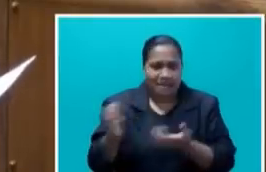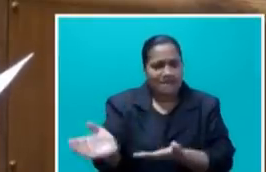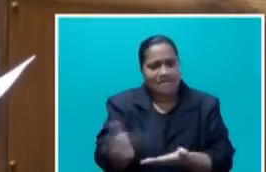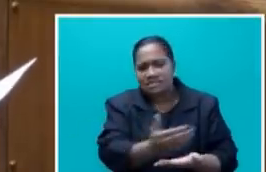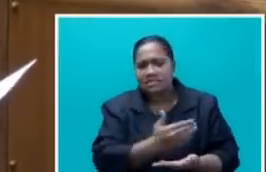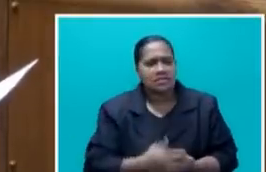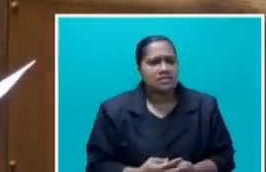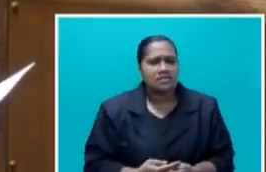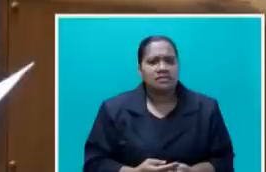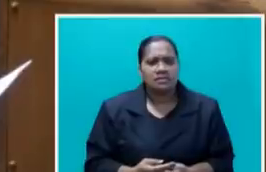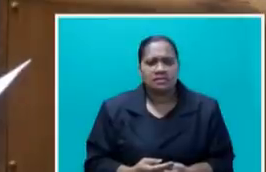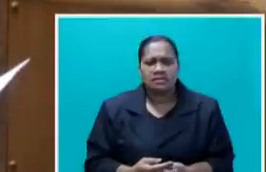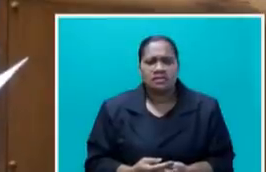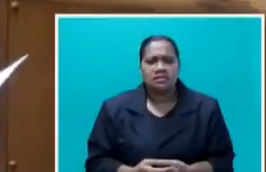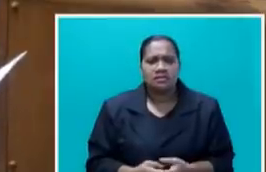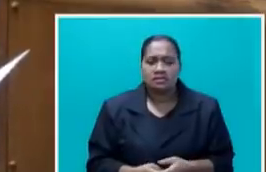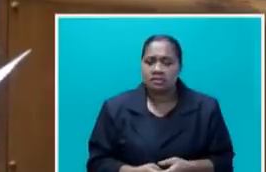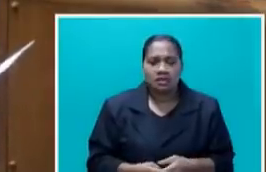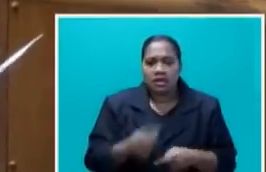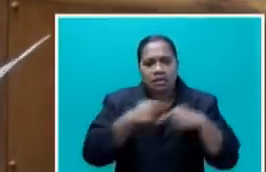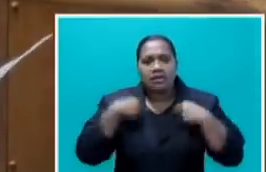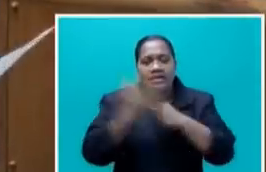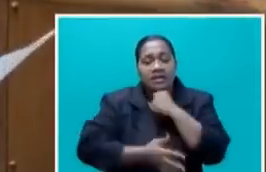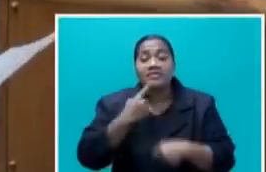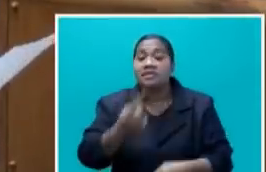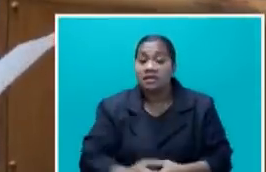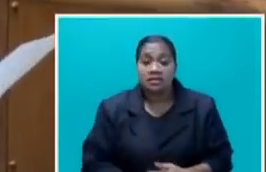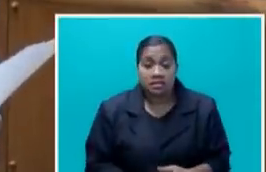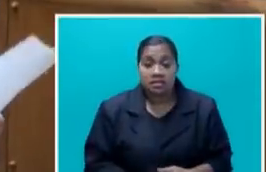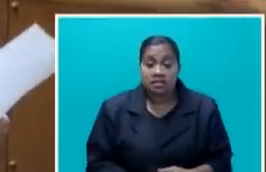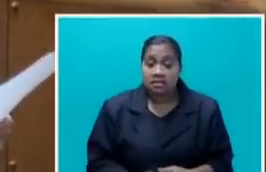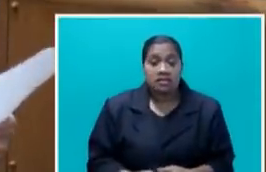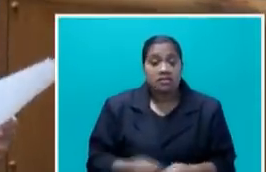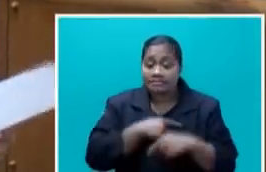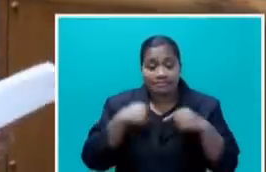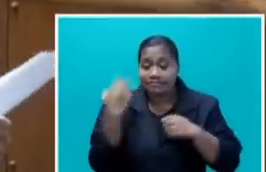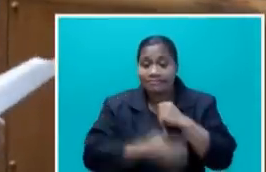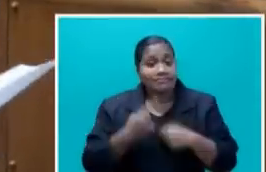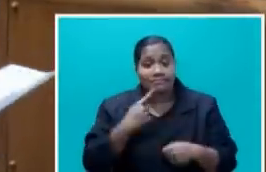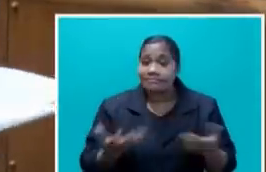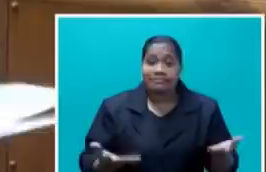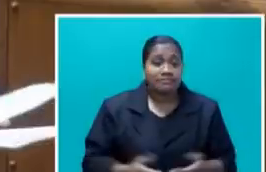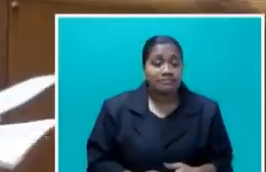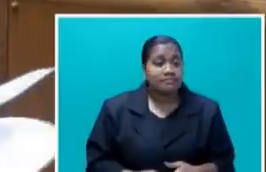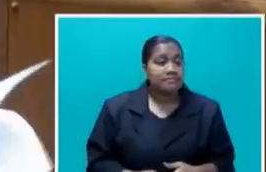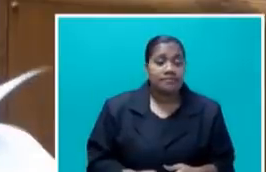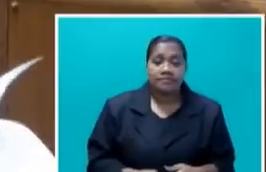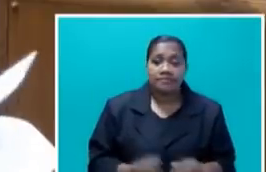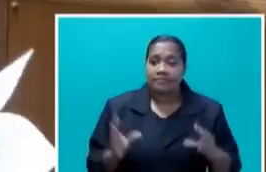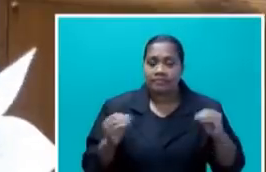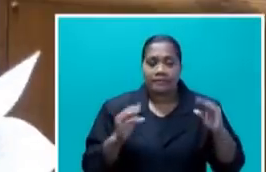Let me ask, Mr. Spita, did they ever jump so high when there are proposals for price increase